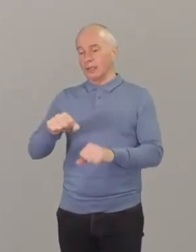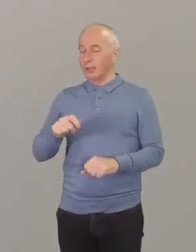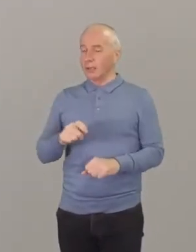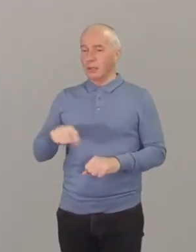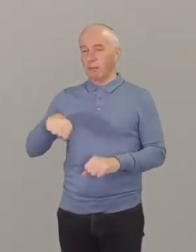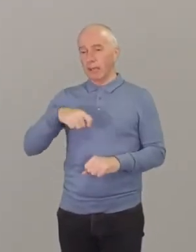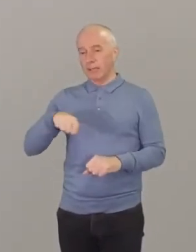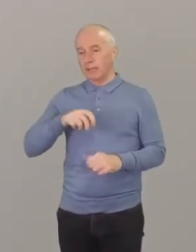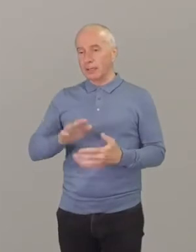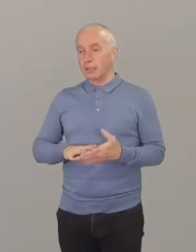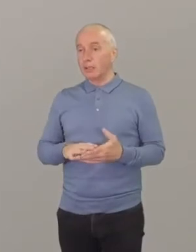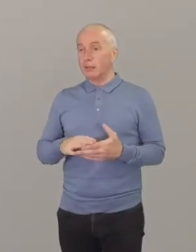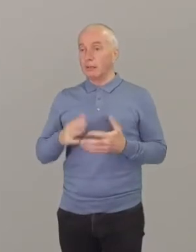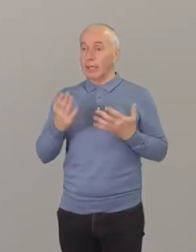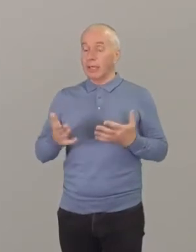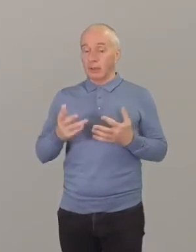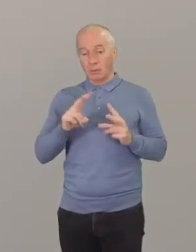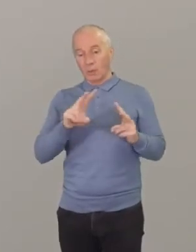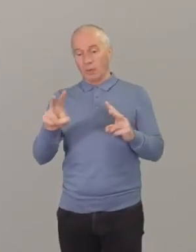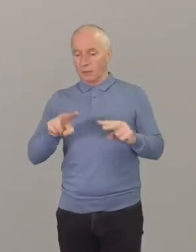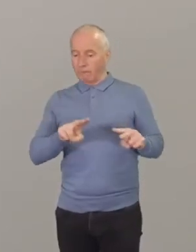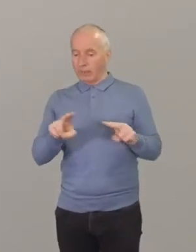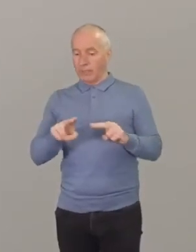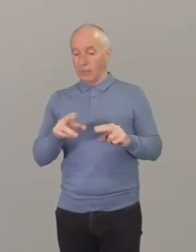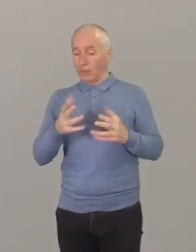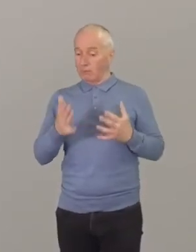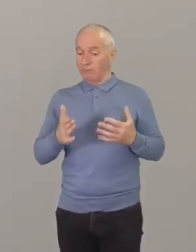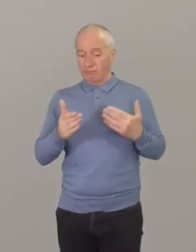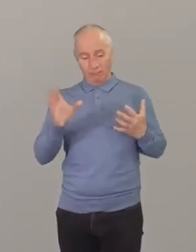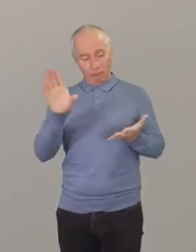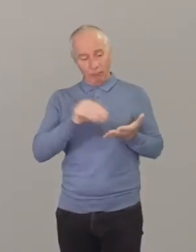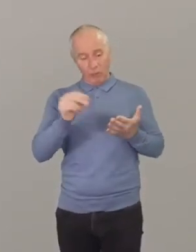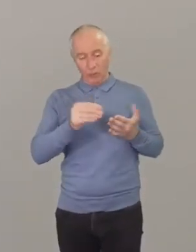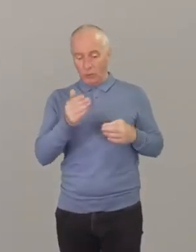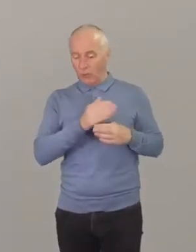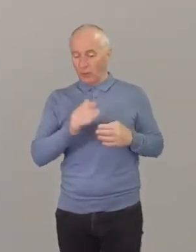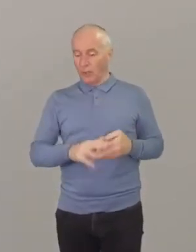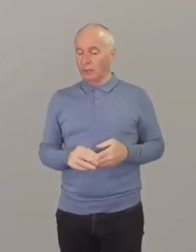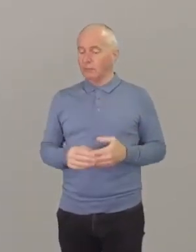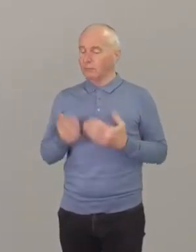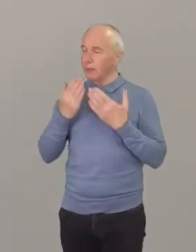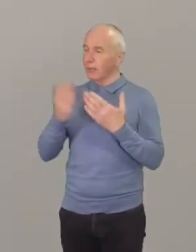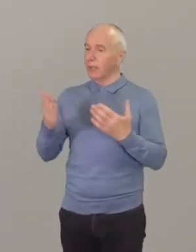video that we recorded earlier as we induct Jeff as president. Thank you.